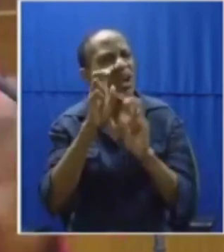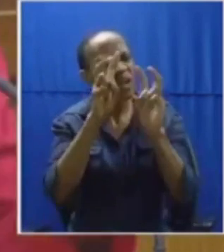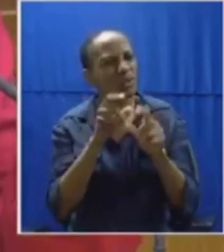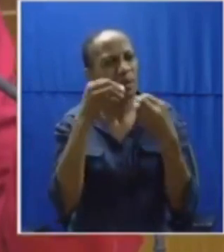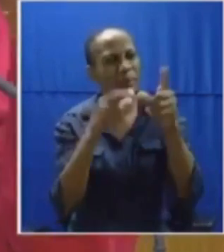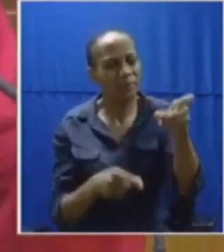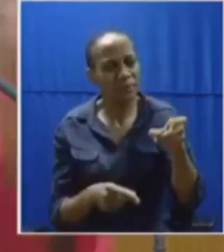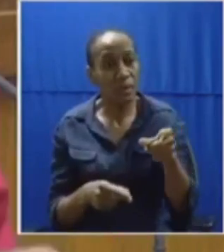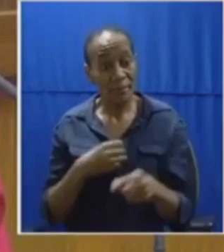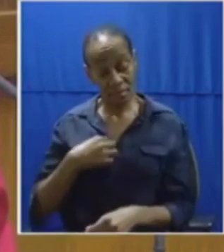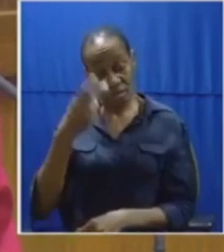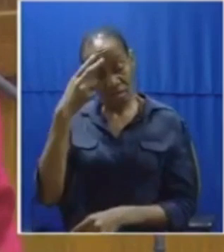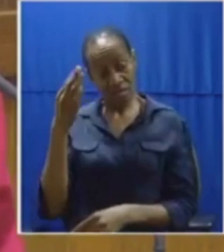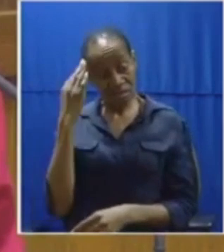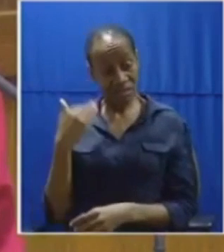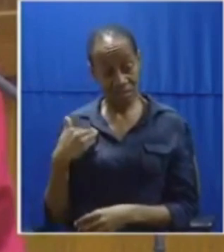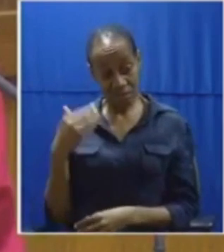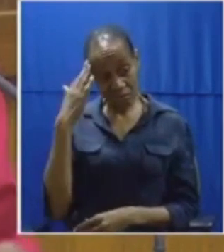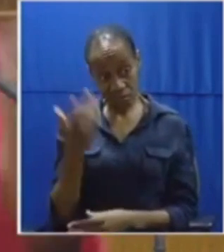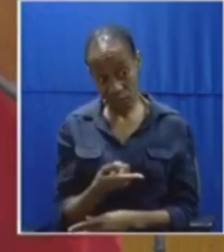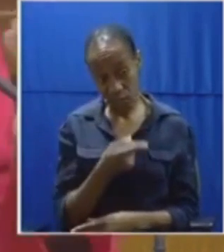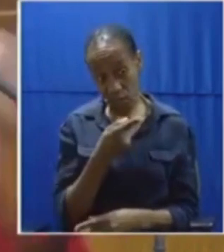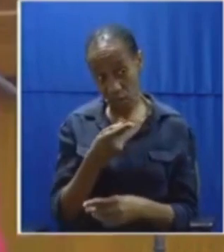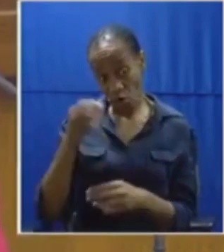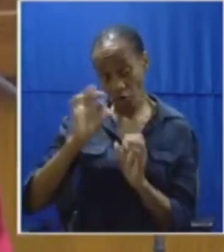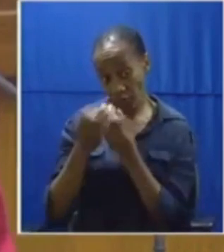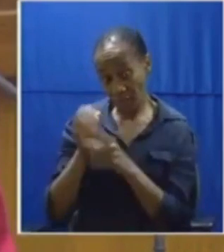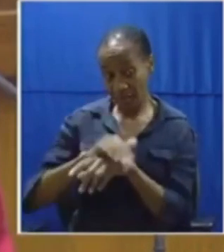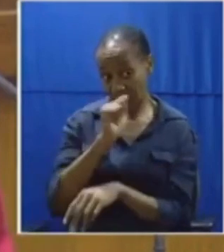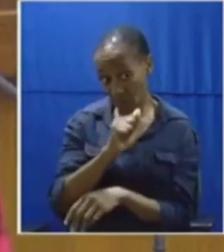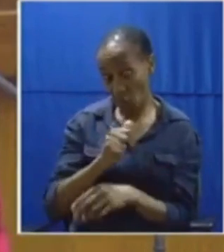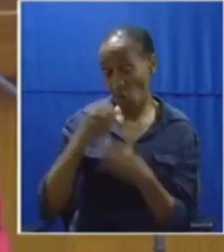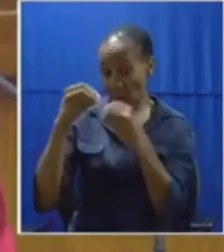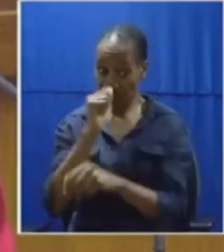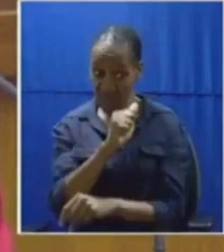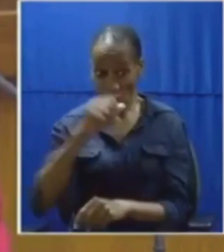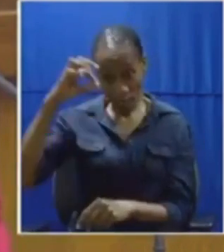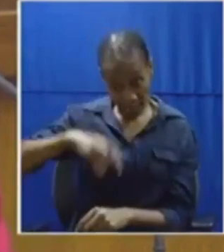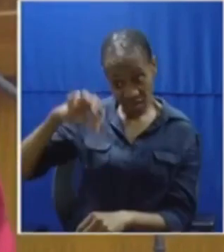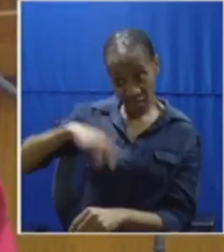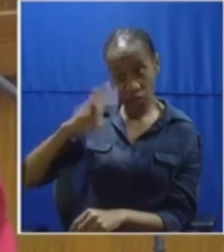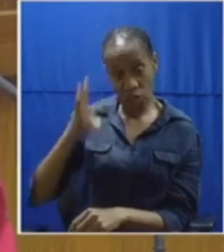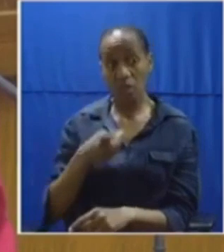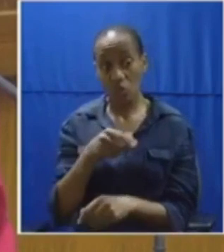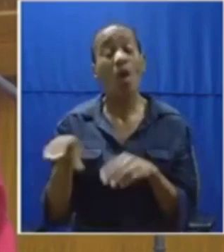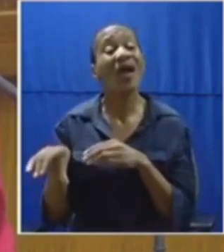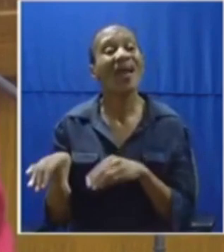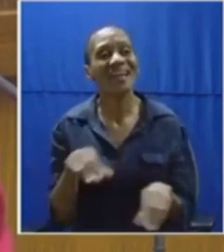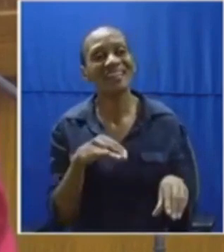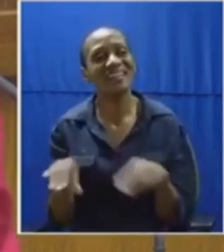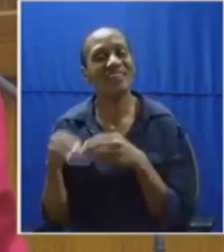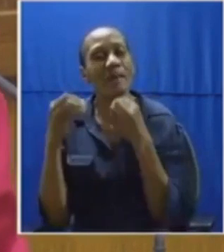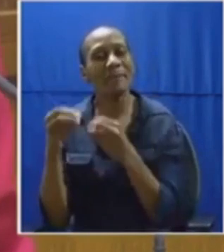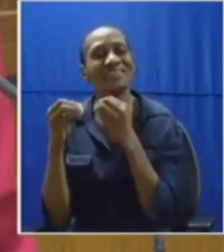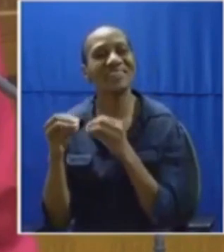that you and your immediate stand to benefit including your companies because you are still an active business